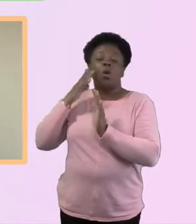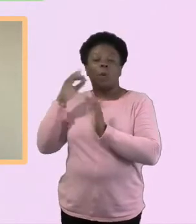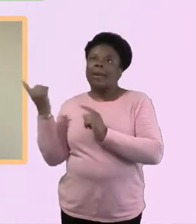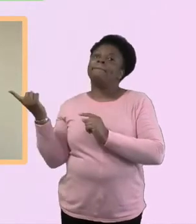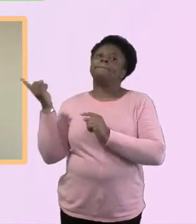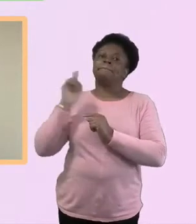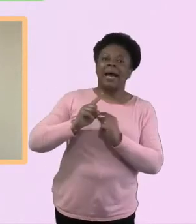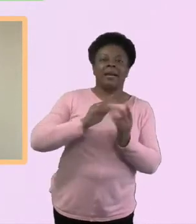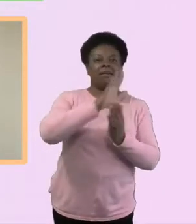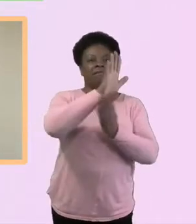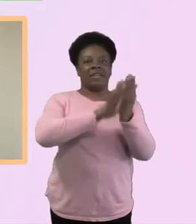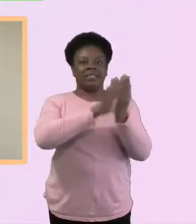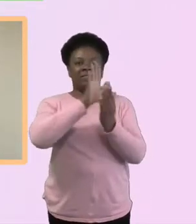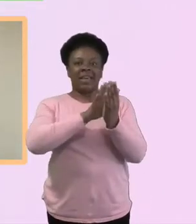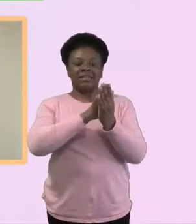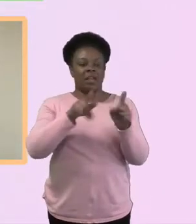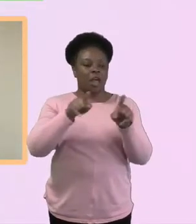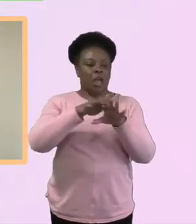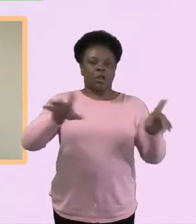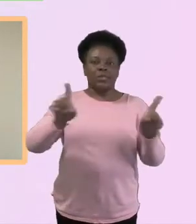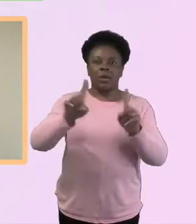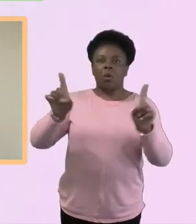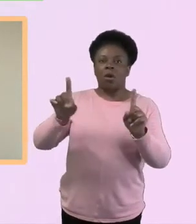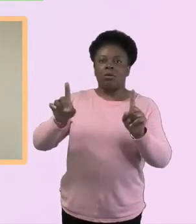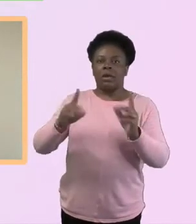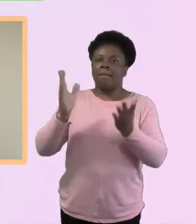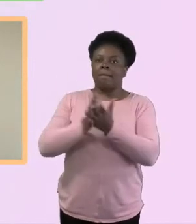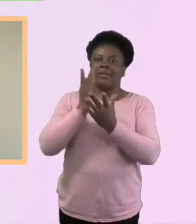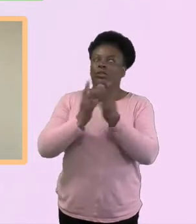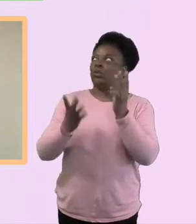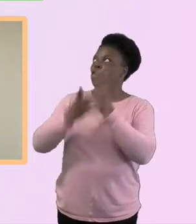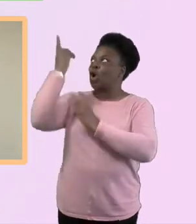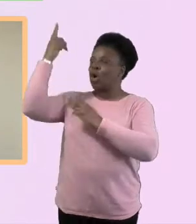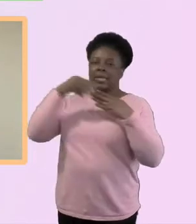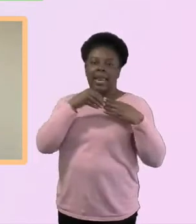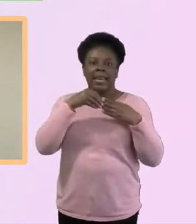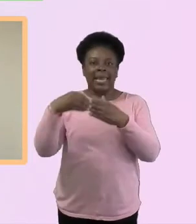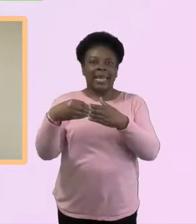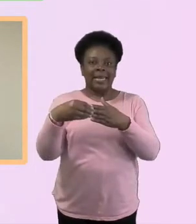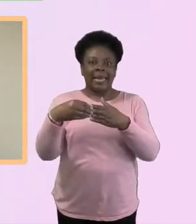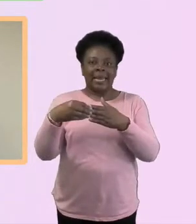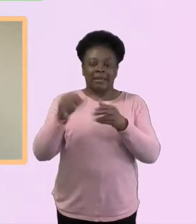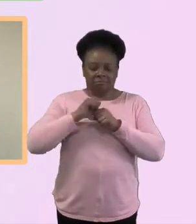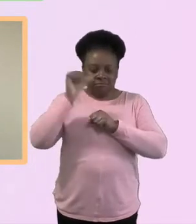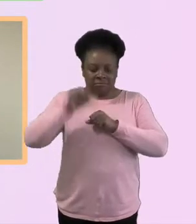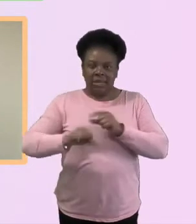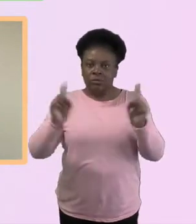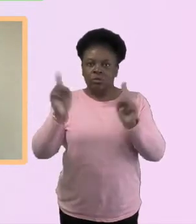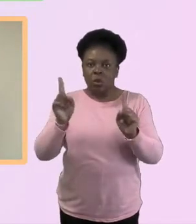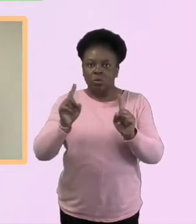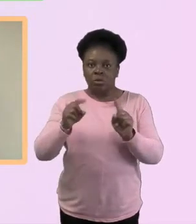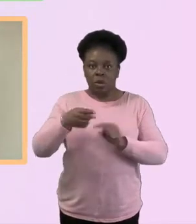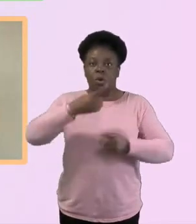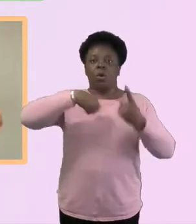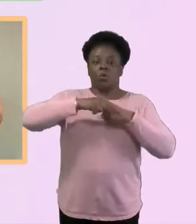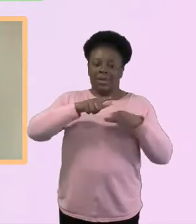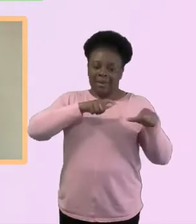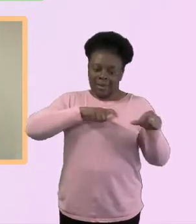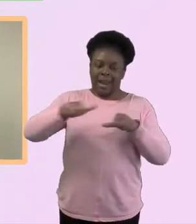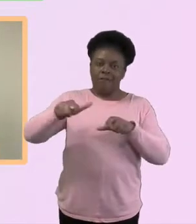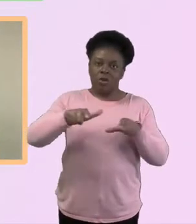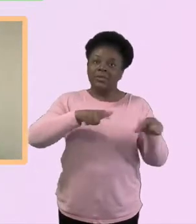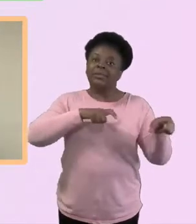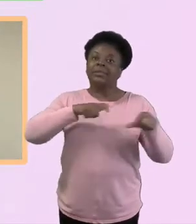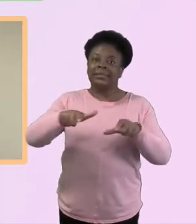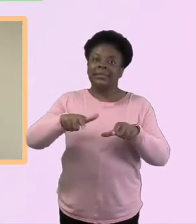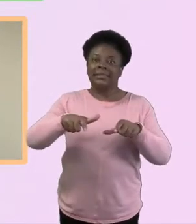gathering in the flesh, what does it look like to do things as God is leading us to do now? What, what is next in us being church? Not, not, not doing church,